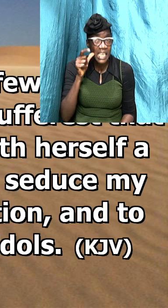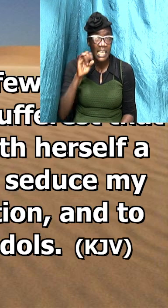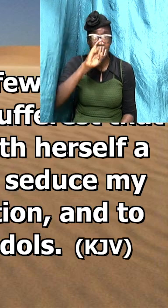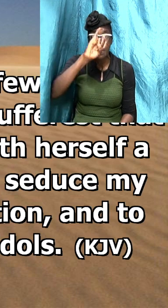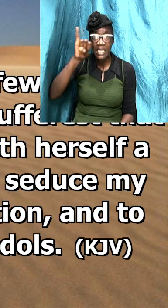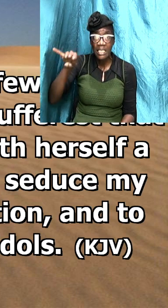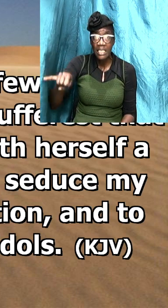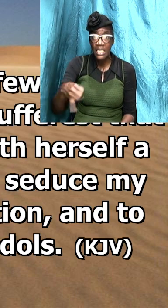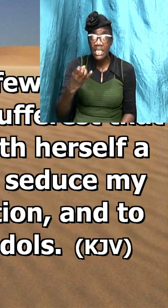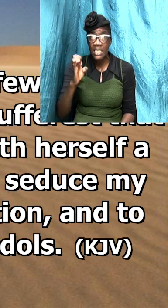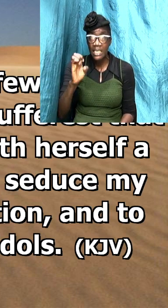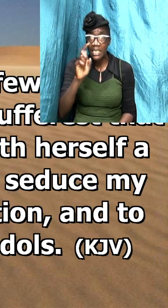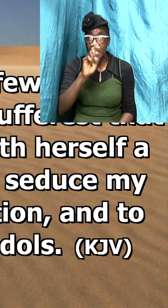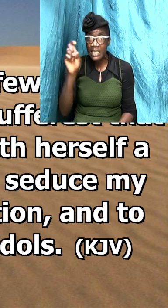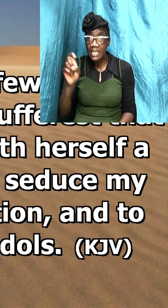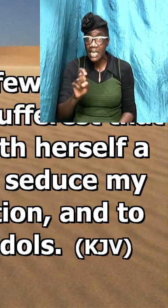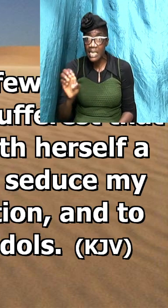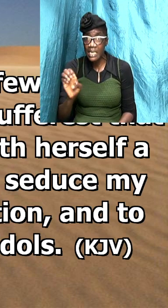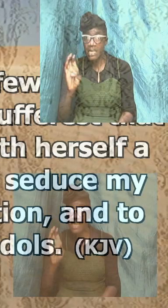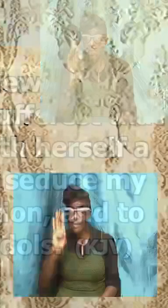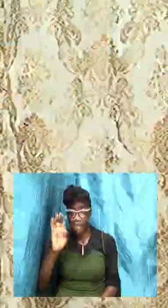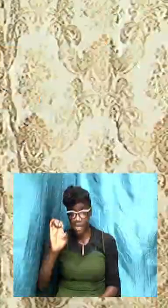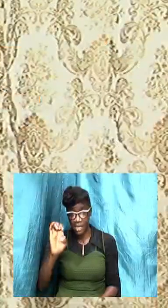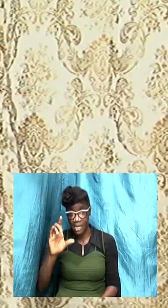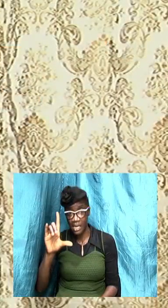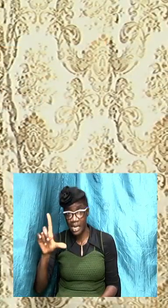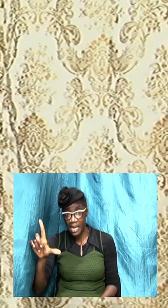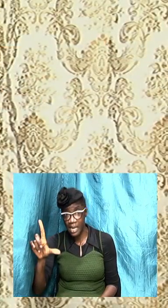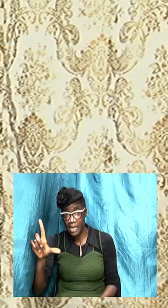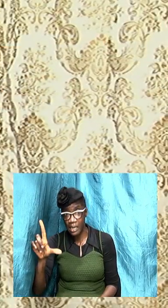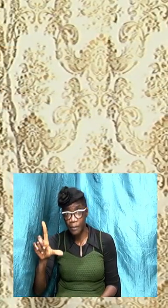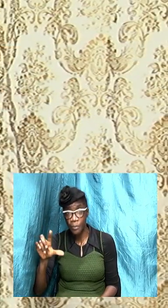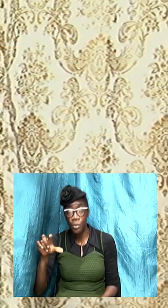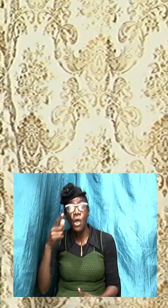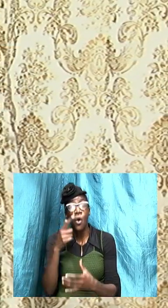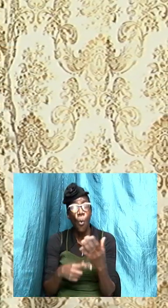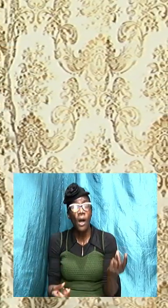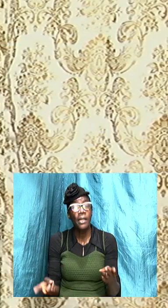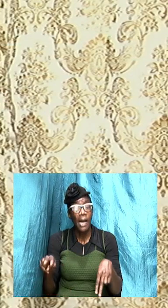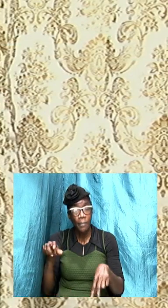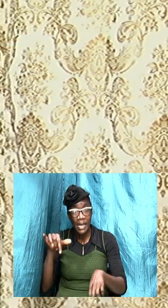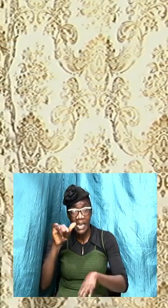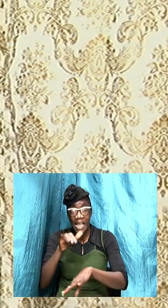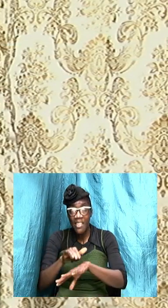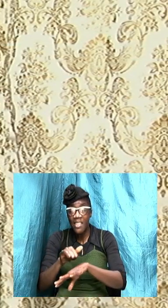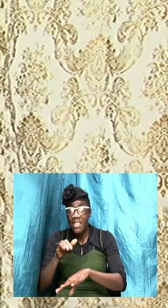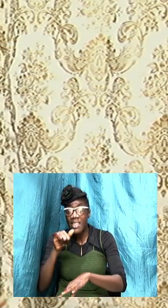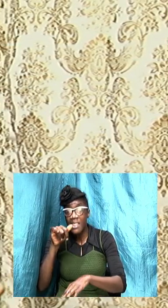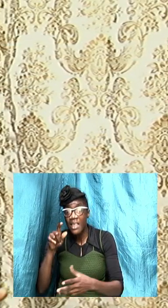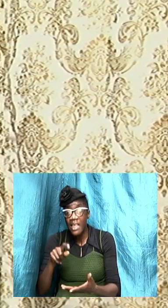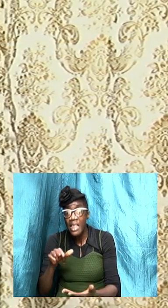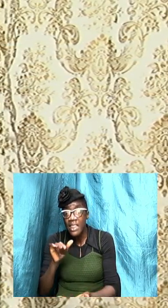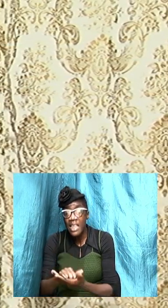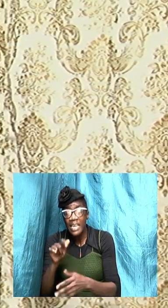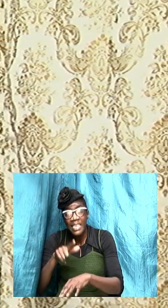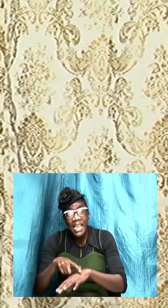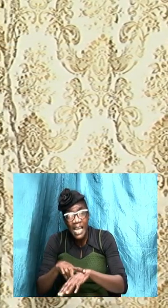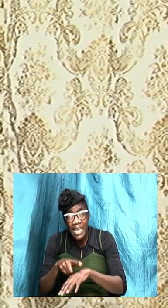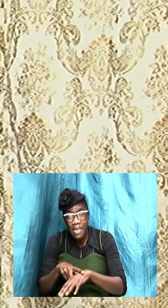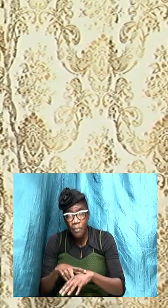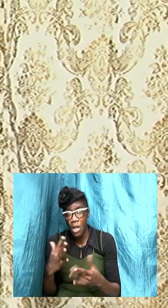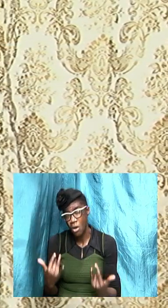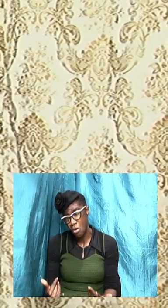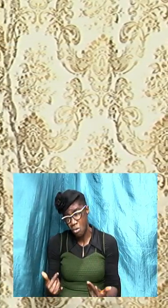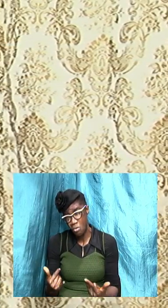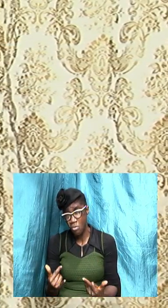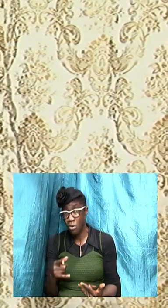and we are going to look at the things that you know took place at that time and you are going to understand how Jezebel worked how